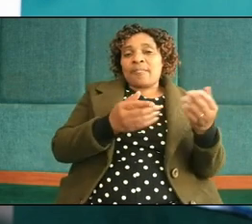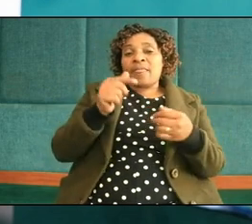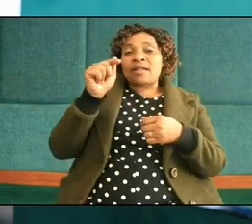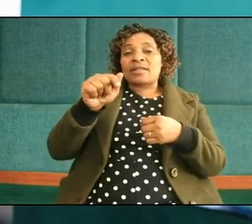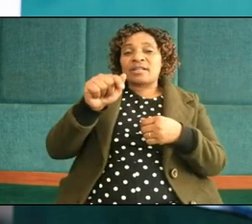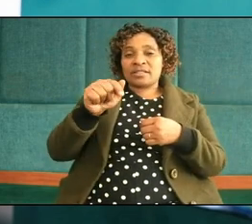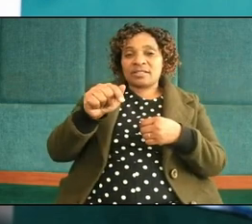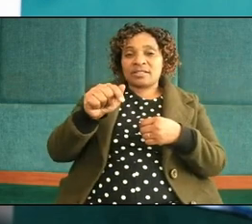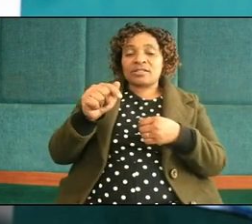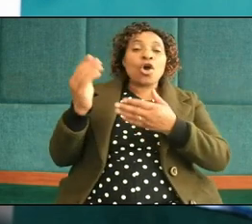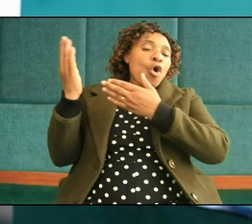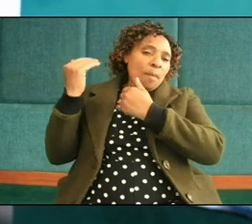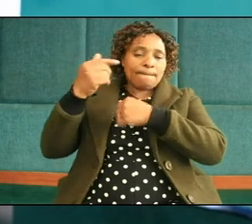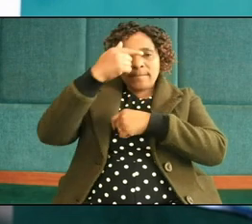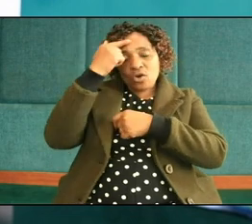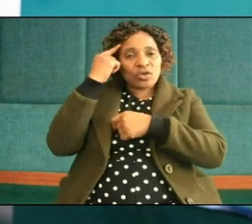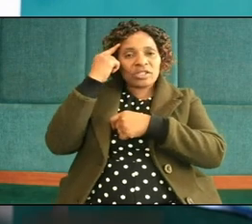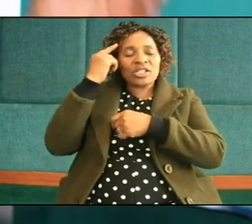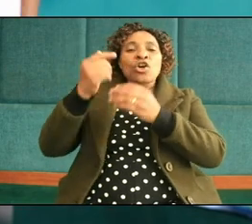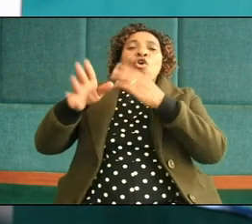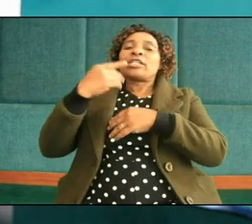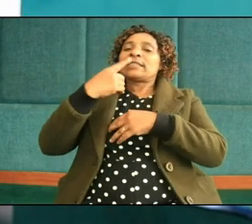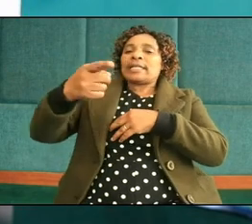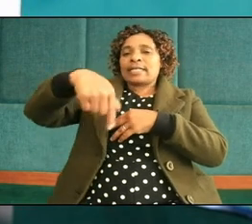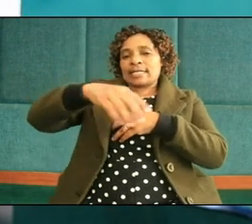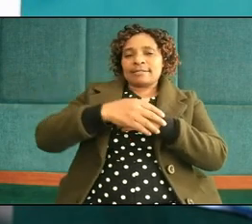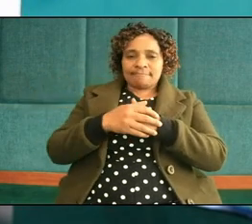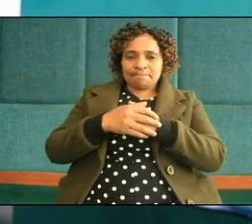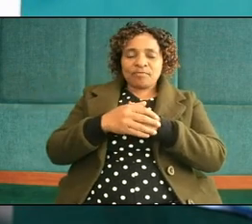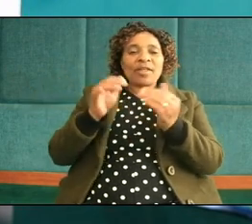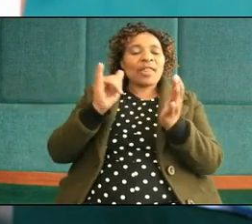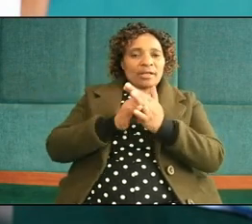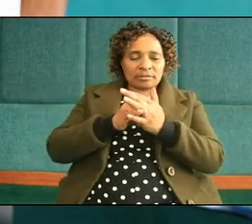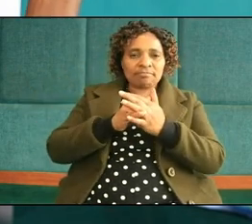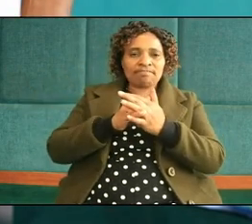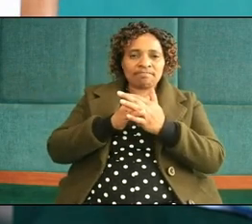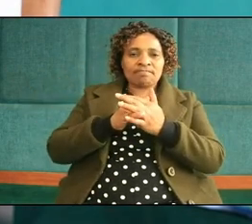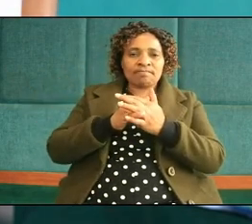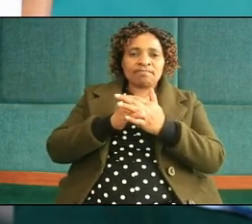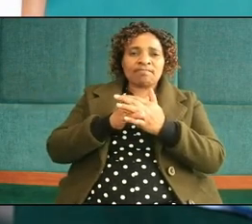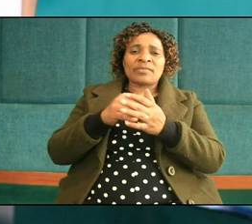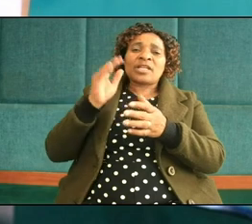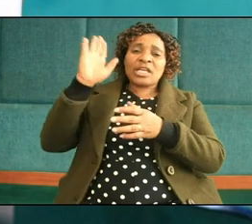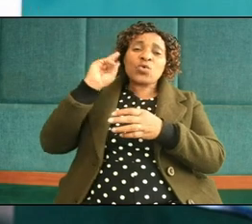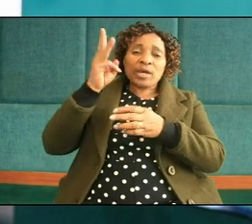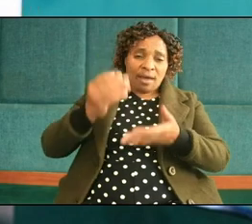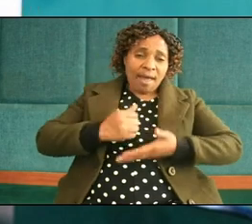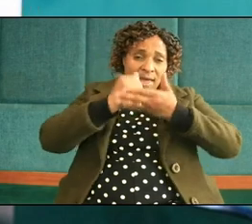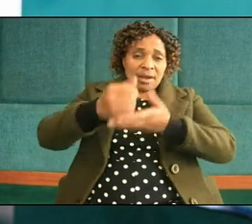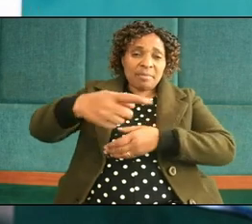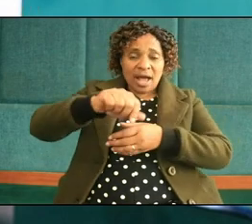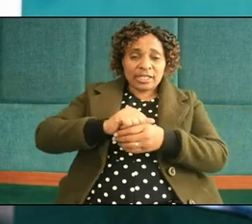hope because God tells us that he will help us